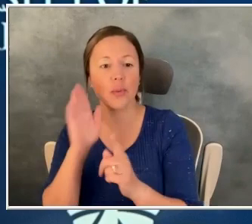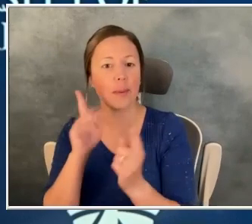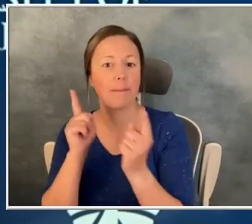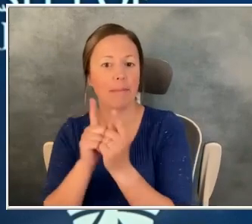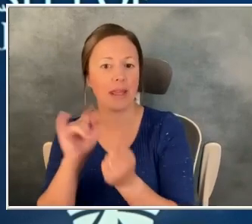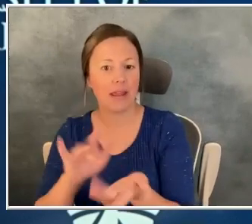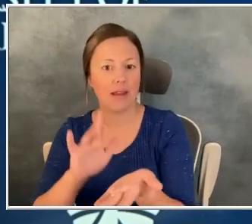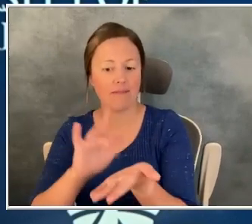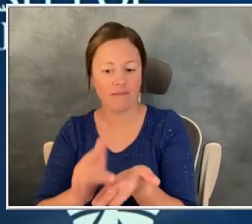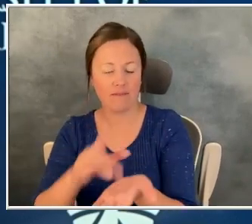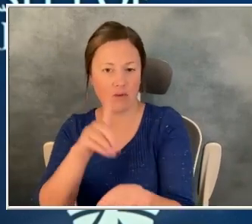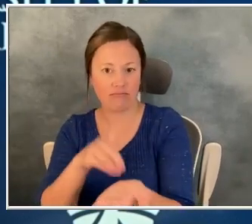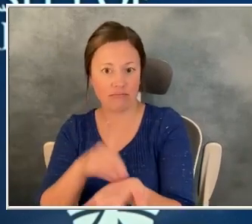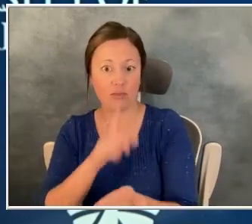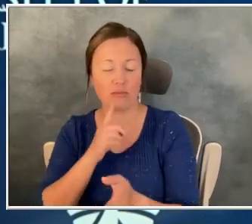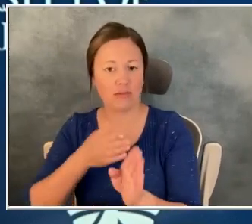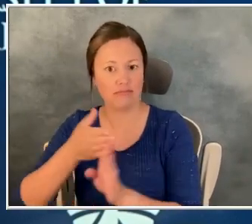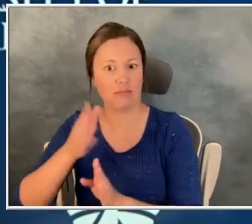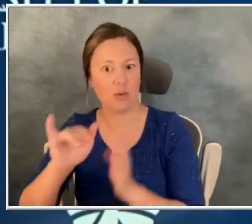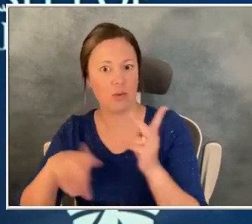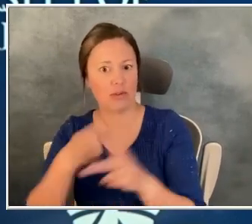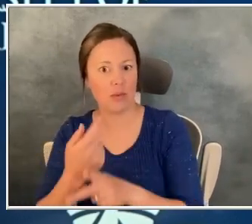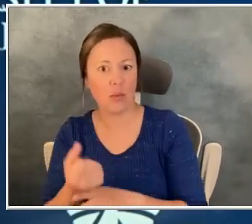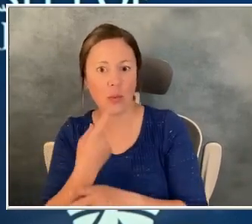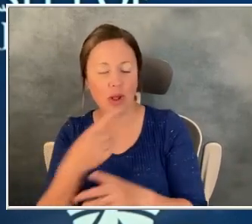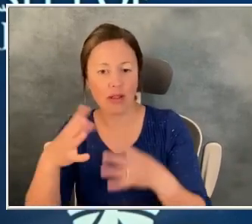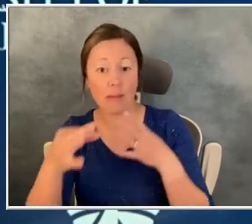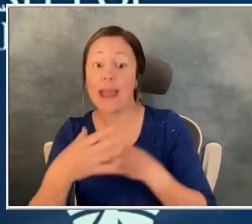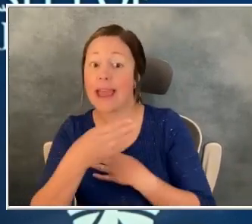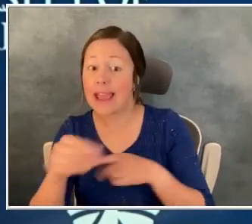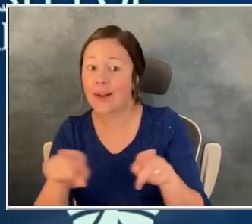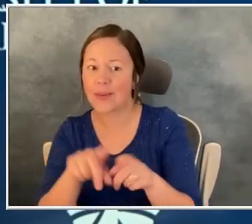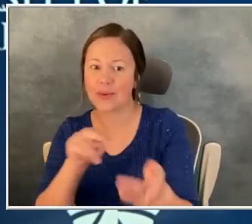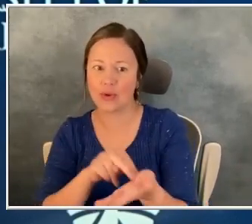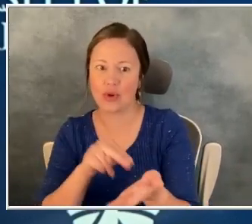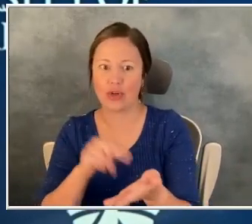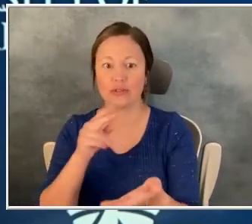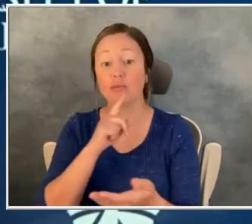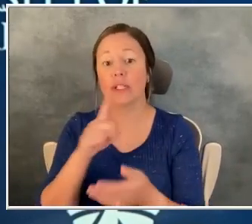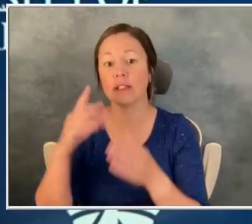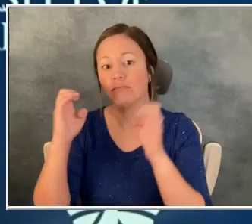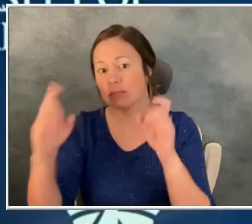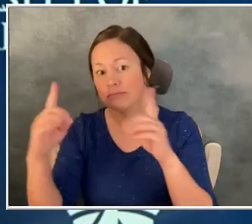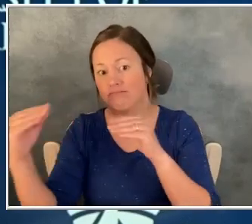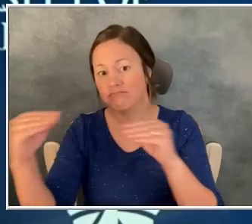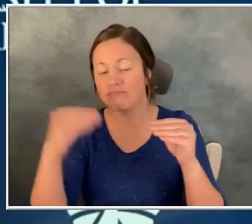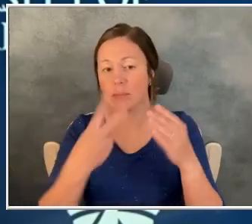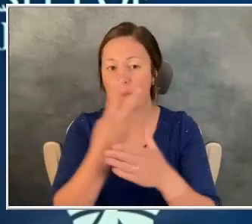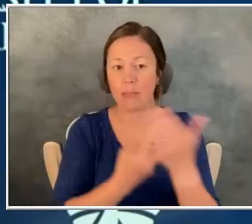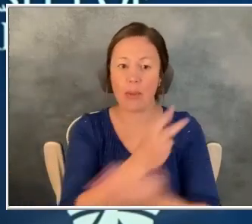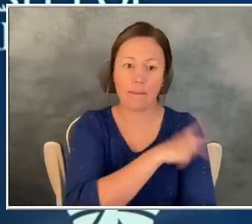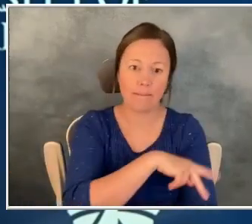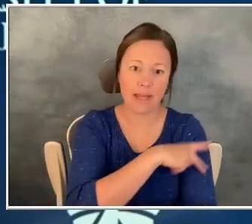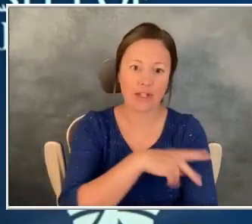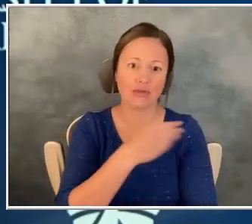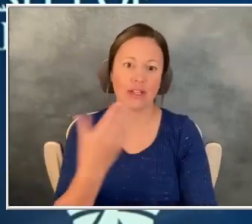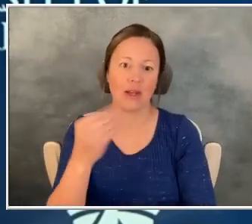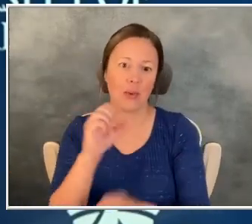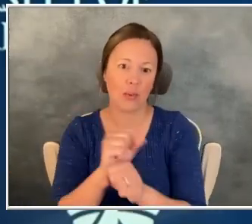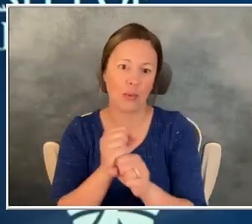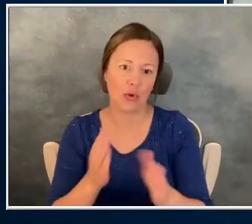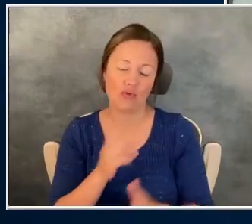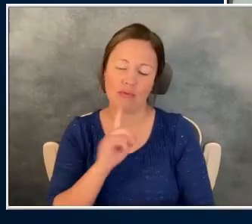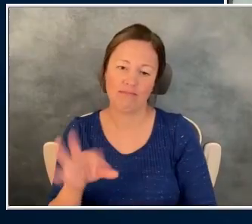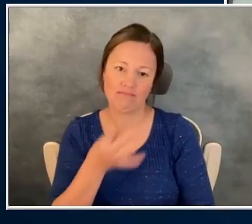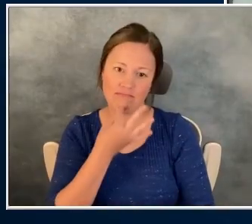in these oral options and a nurse who educates both patients and colleagues. She's the best in the business. joining us